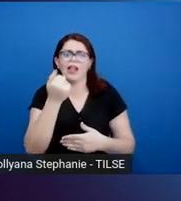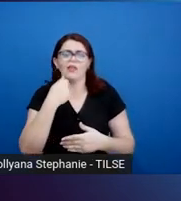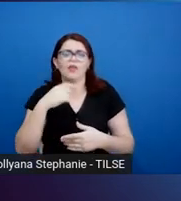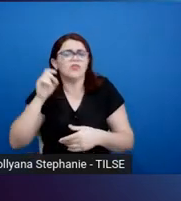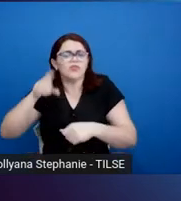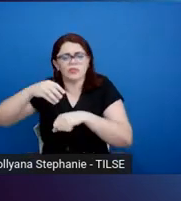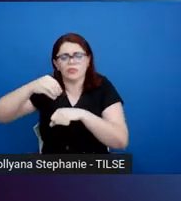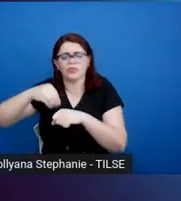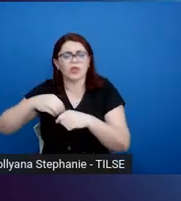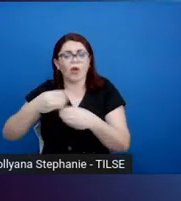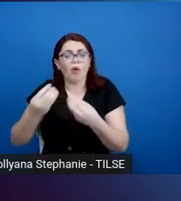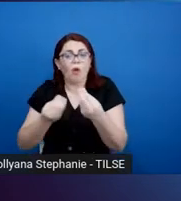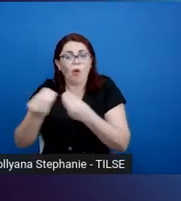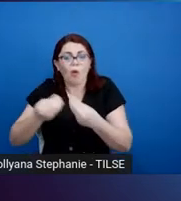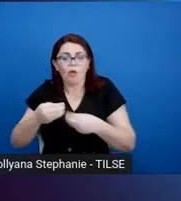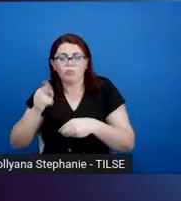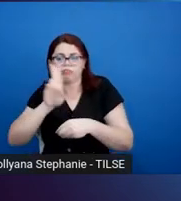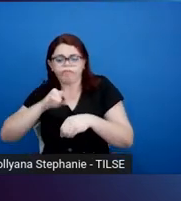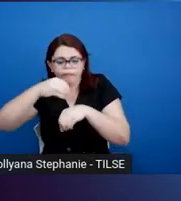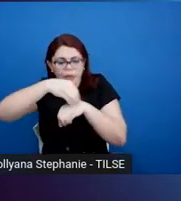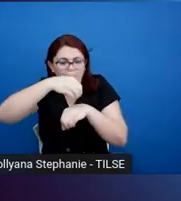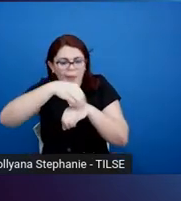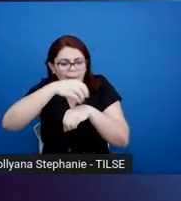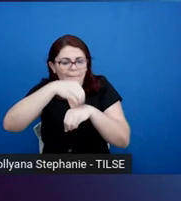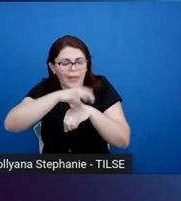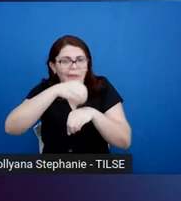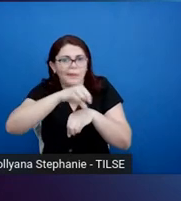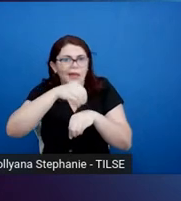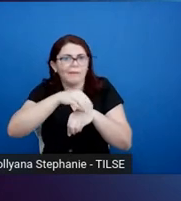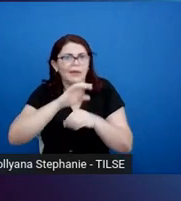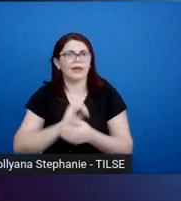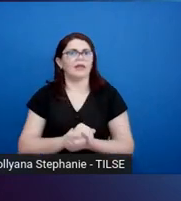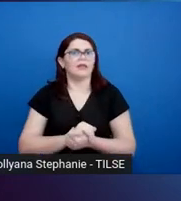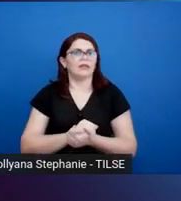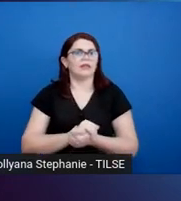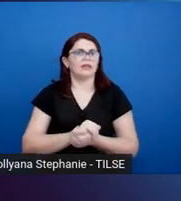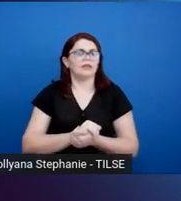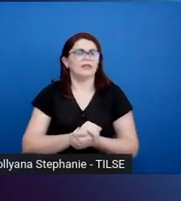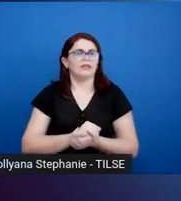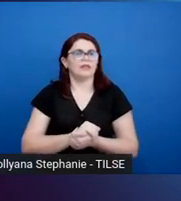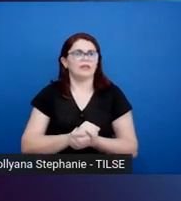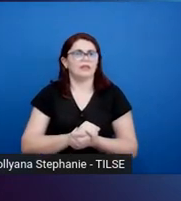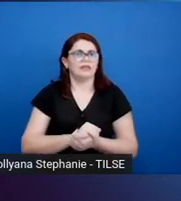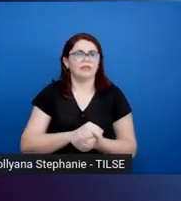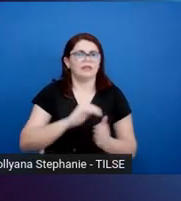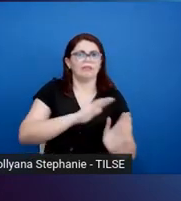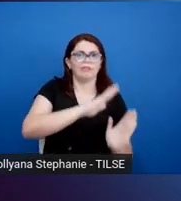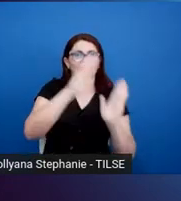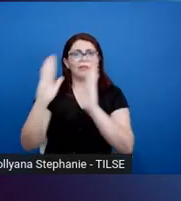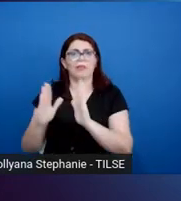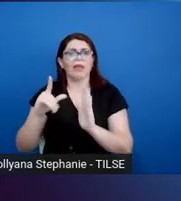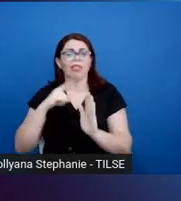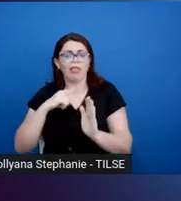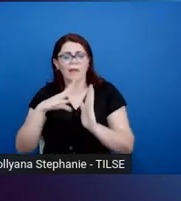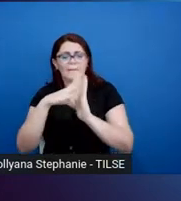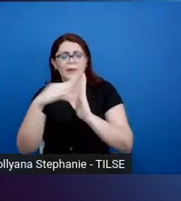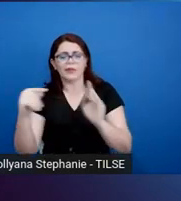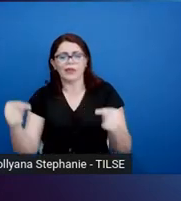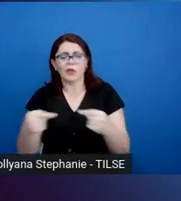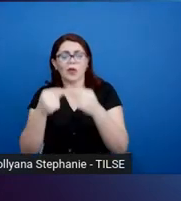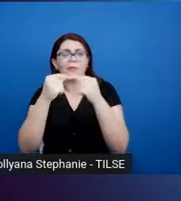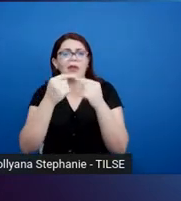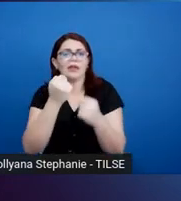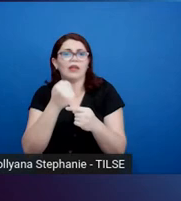which we deliver that content. And then on the right-hand side, we have language-driven models where language